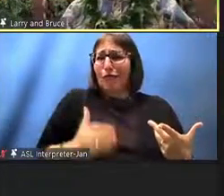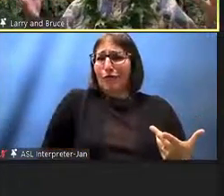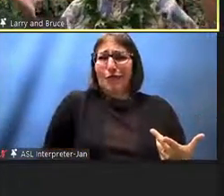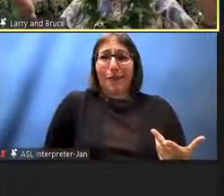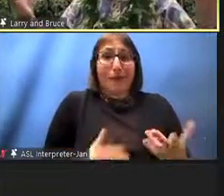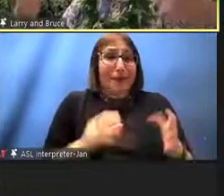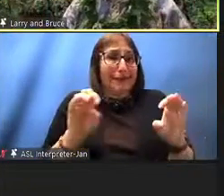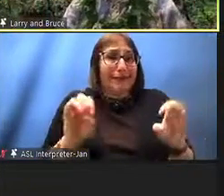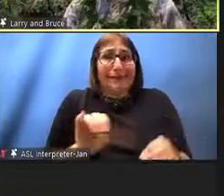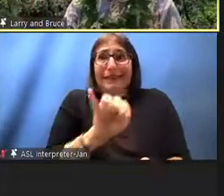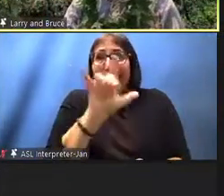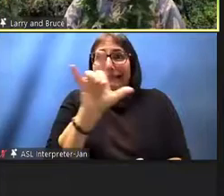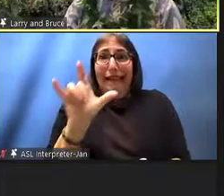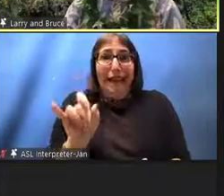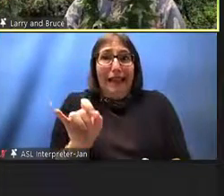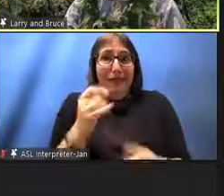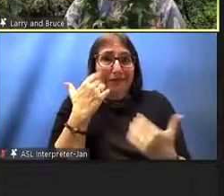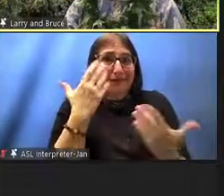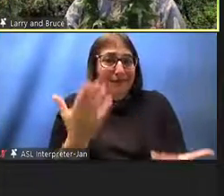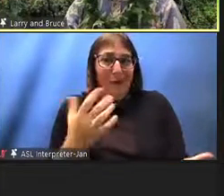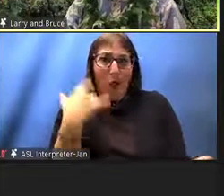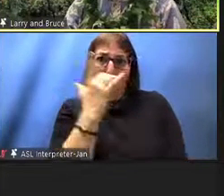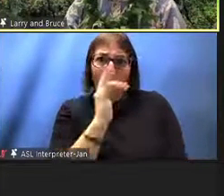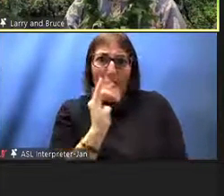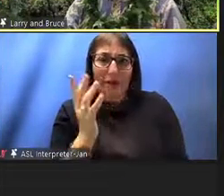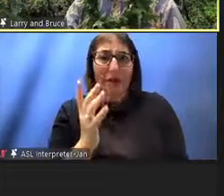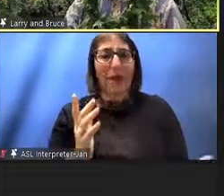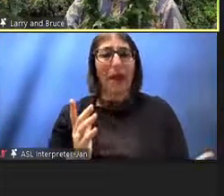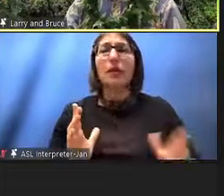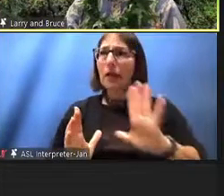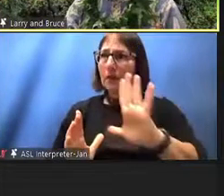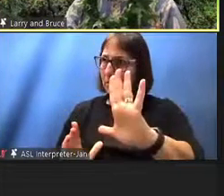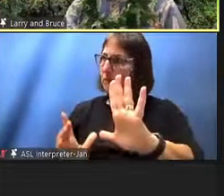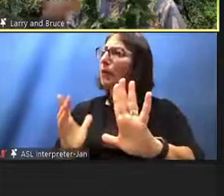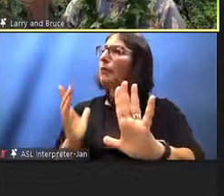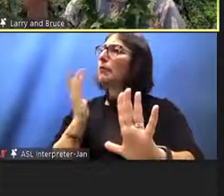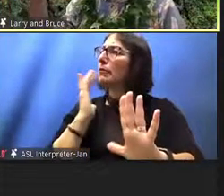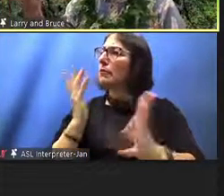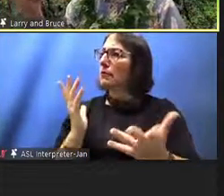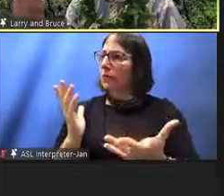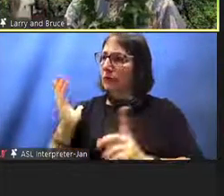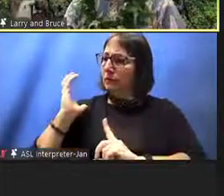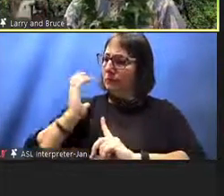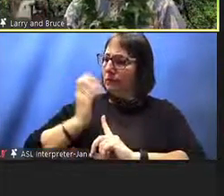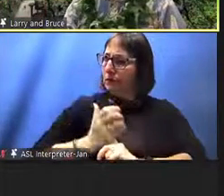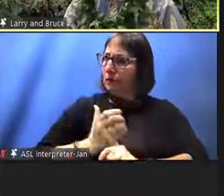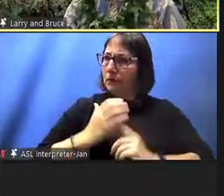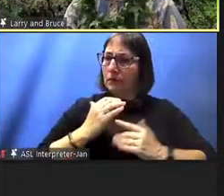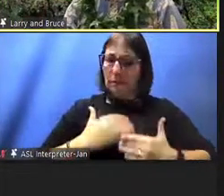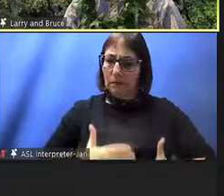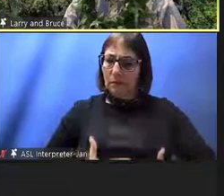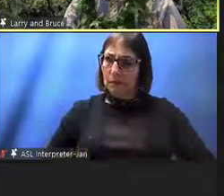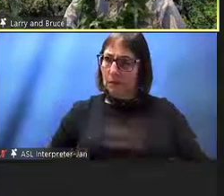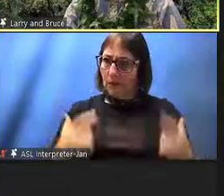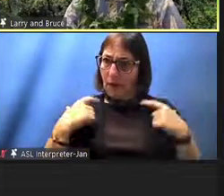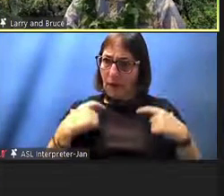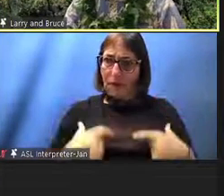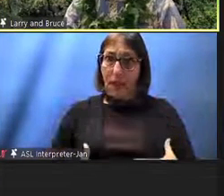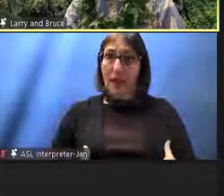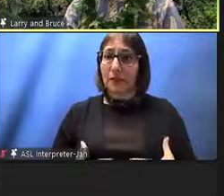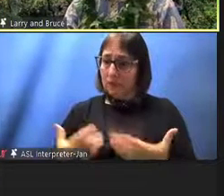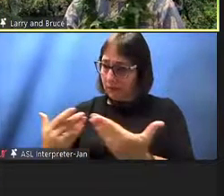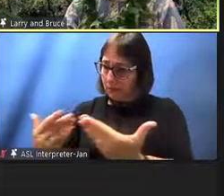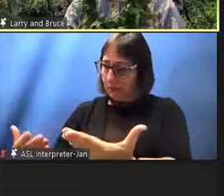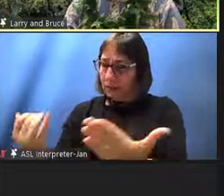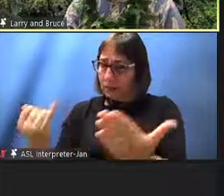style shirt yeah we have the and uh that's how he wanted to be um uh sketched and